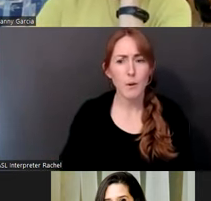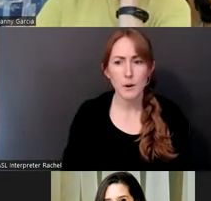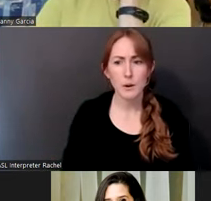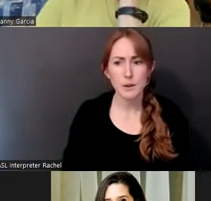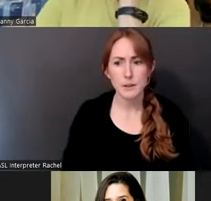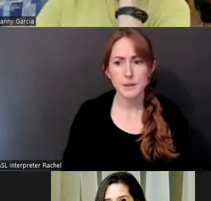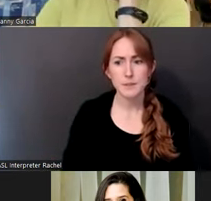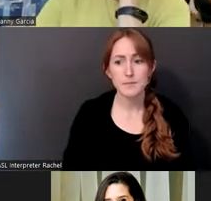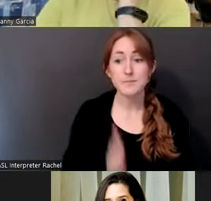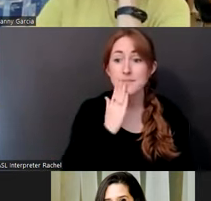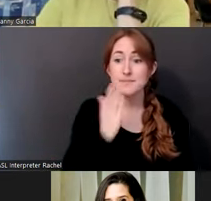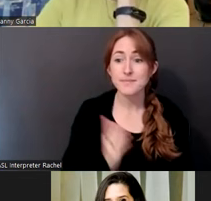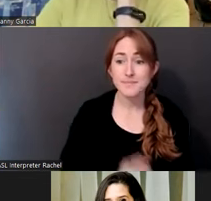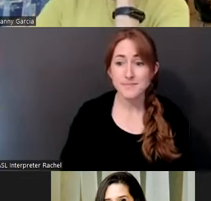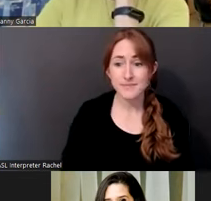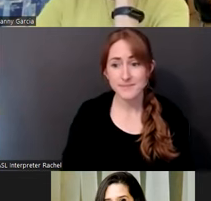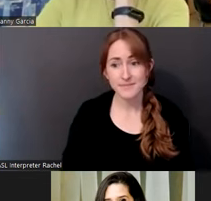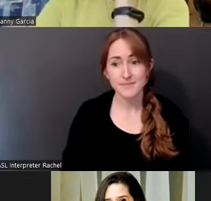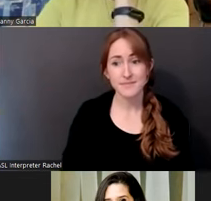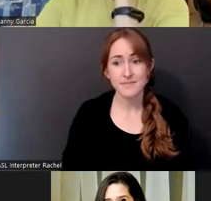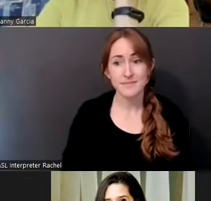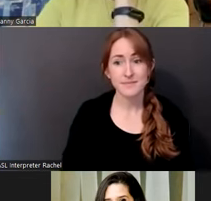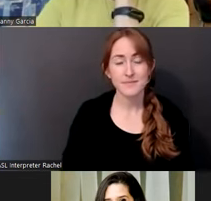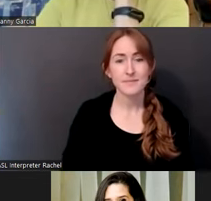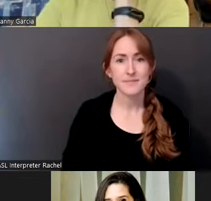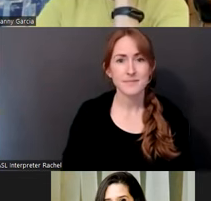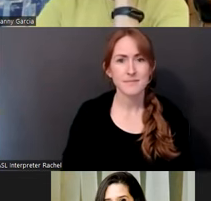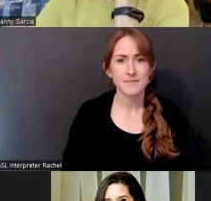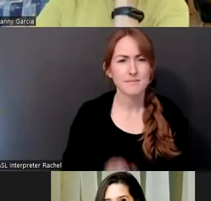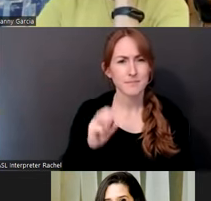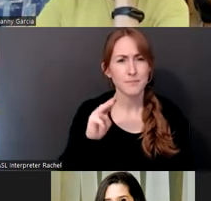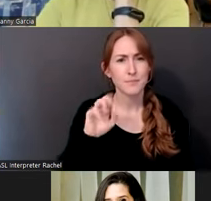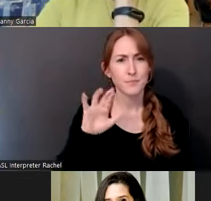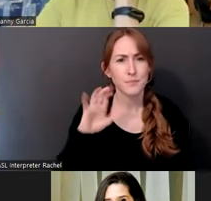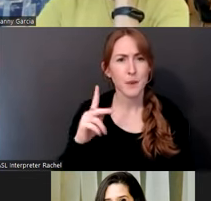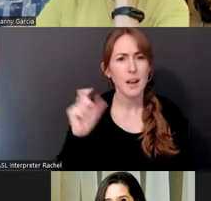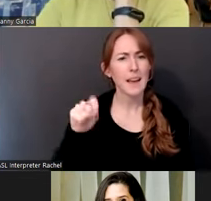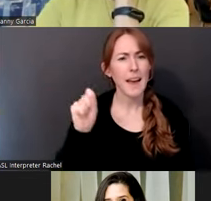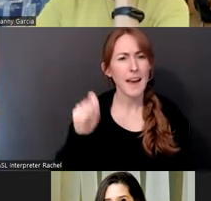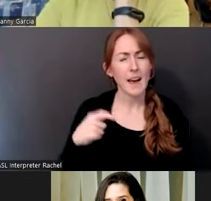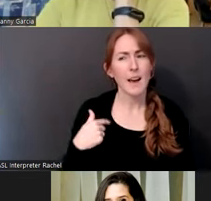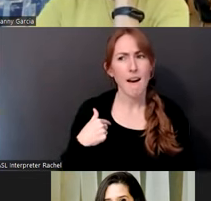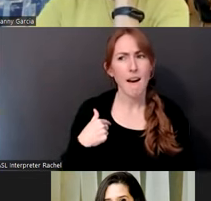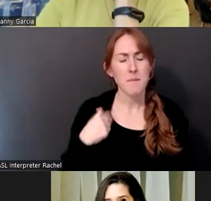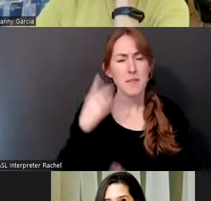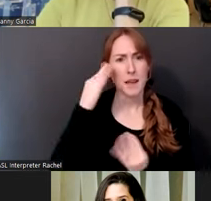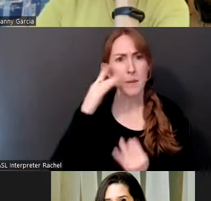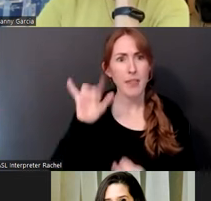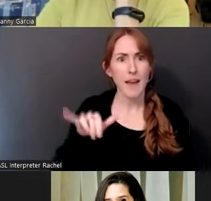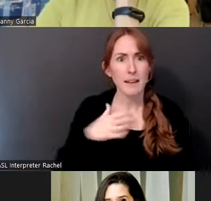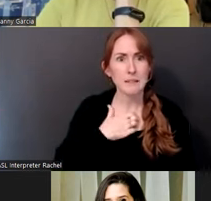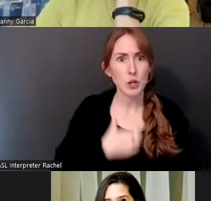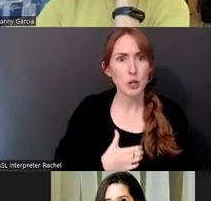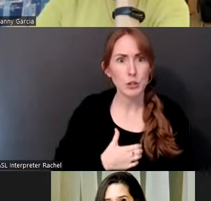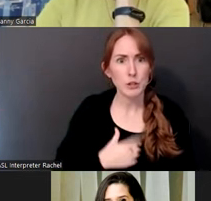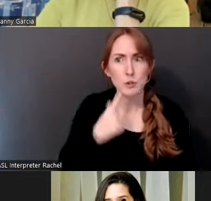And thank you. Yeah, of course. One of the things that makes me think about is that urge sometimes that we have to hold on to something, right. And that can be really good to